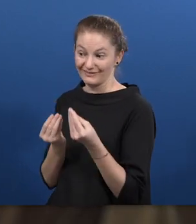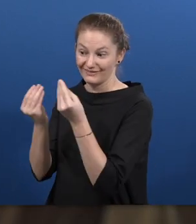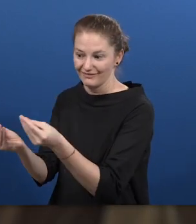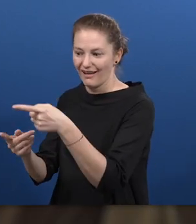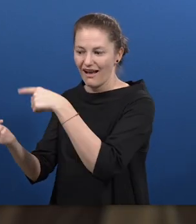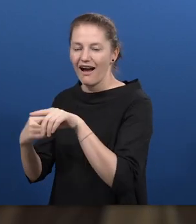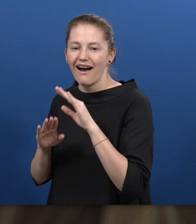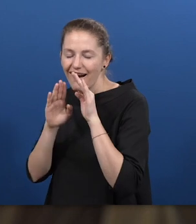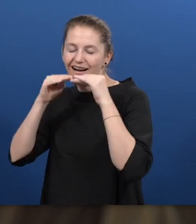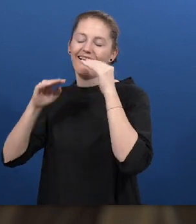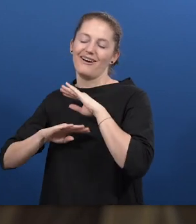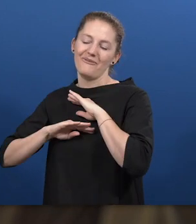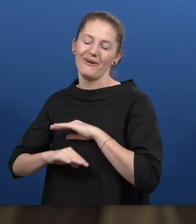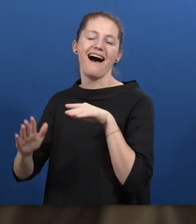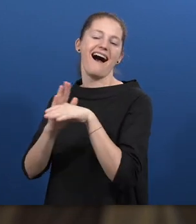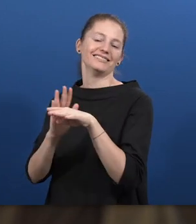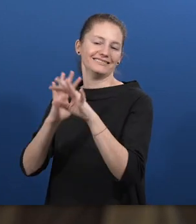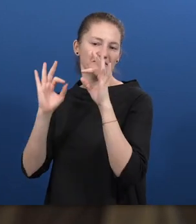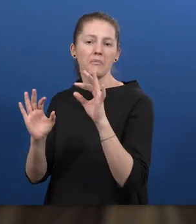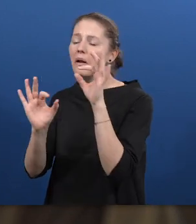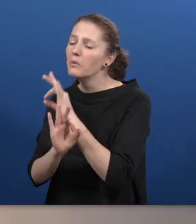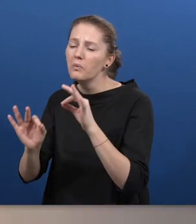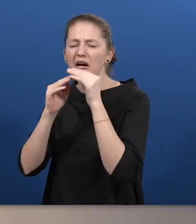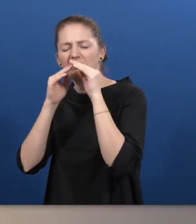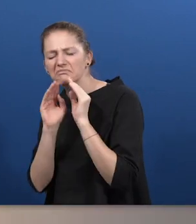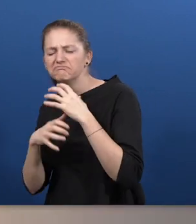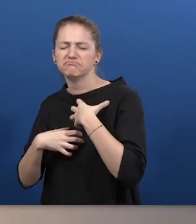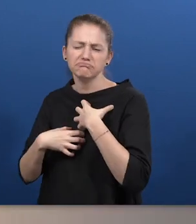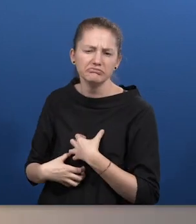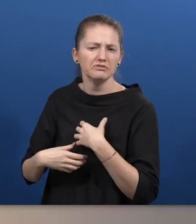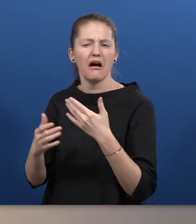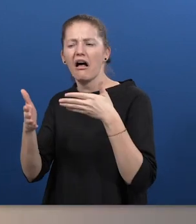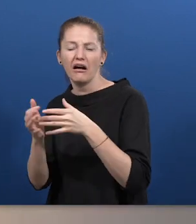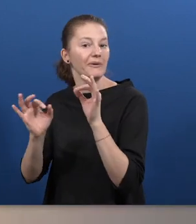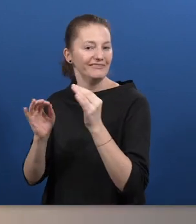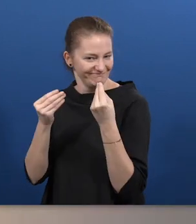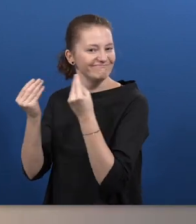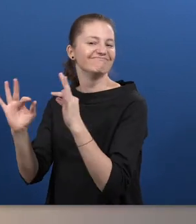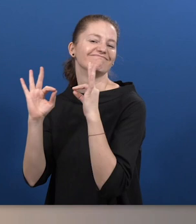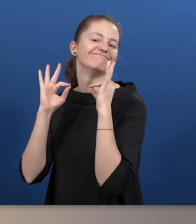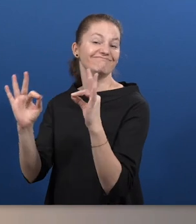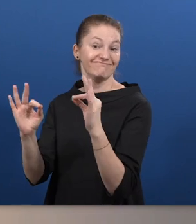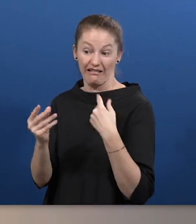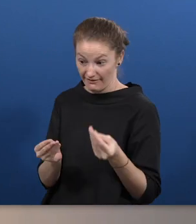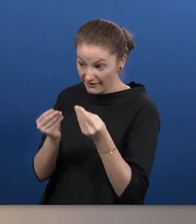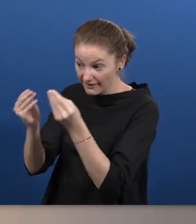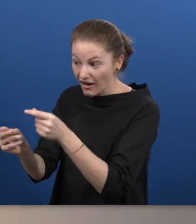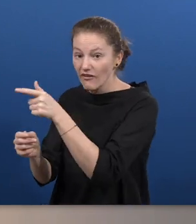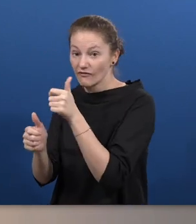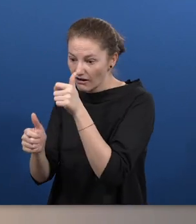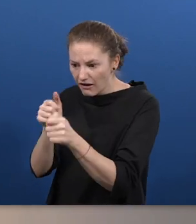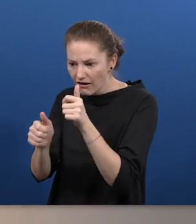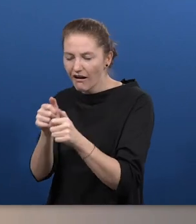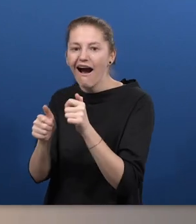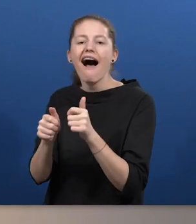It reduces barriers. Now, when you know that you're going to be able to engage in a task, whether it's learning or working without